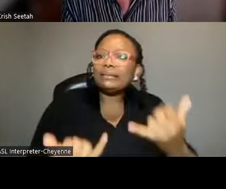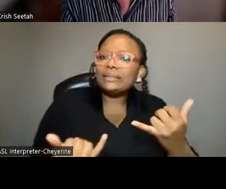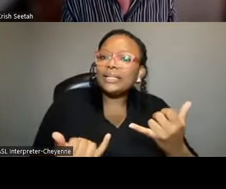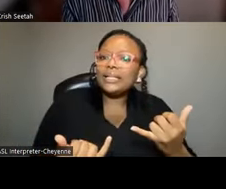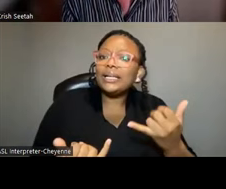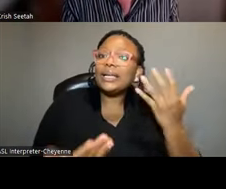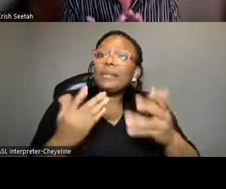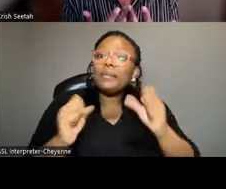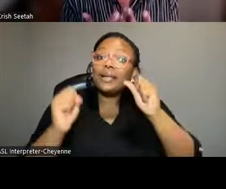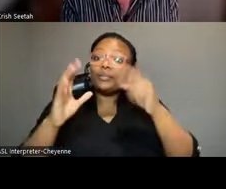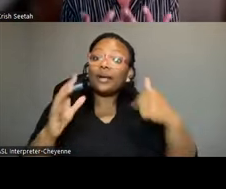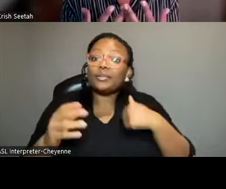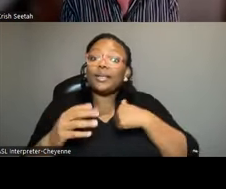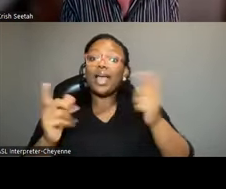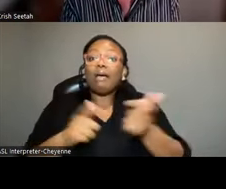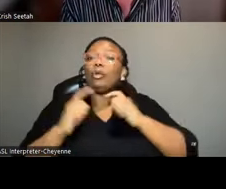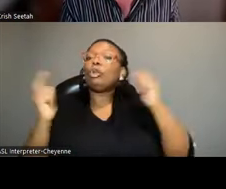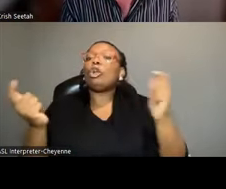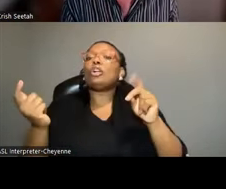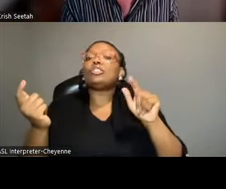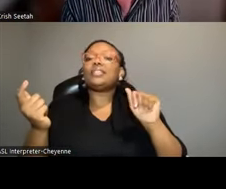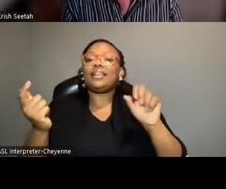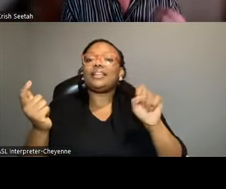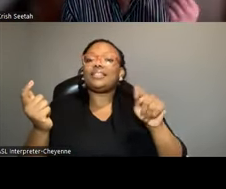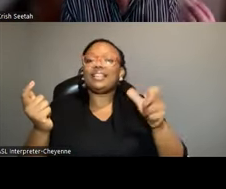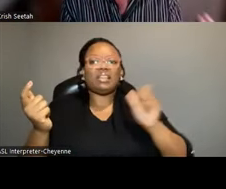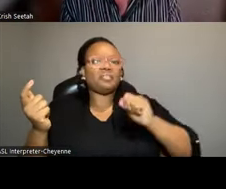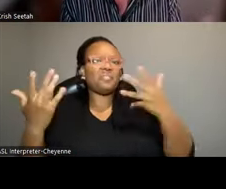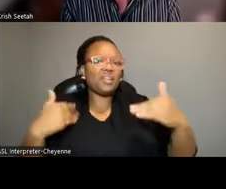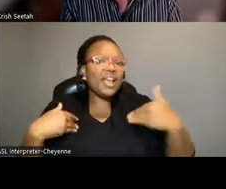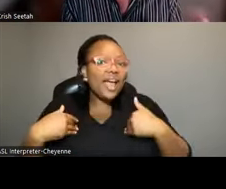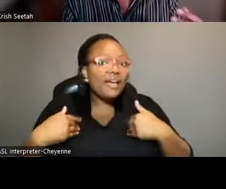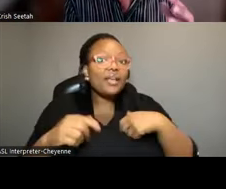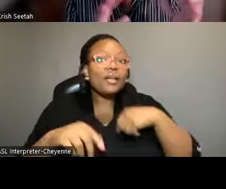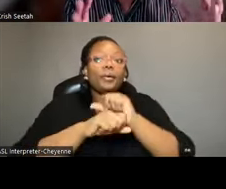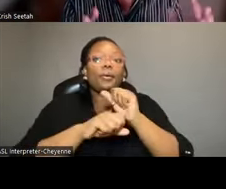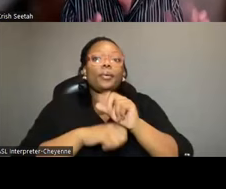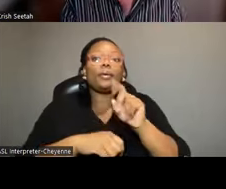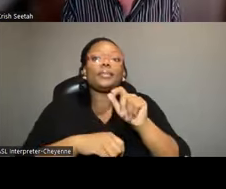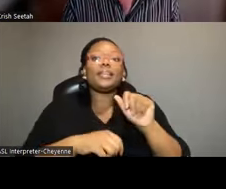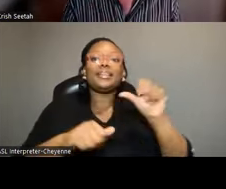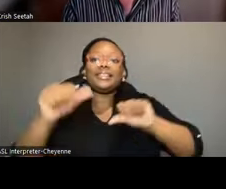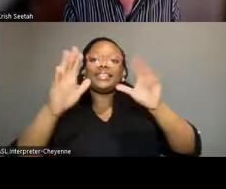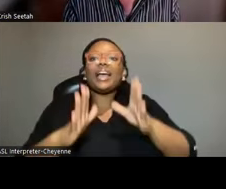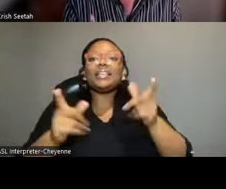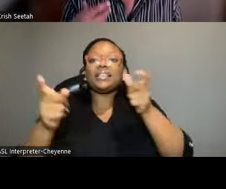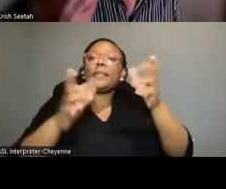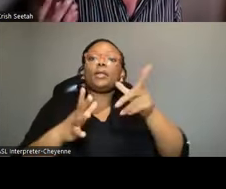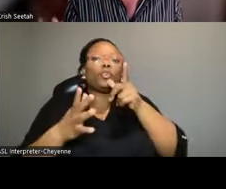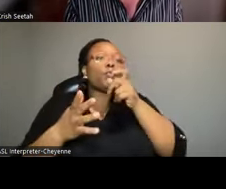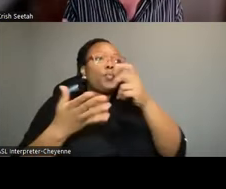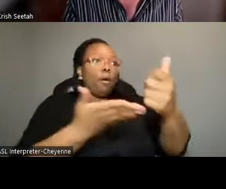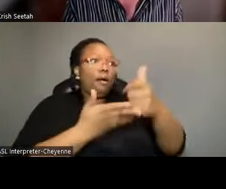isn't a surprise that we have very large data sets ourselves, and we're working with a data scientist, a data manager, basically, to help us